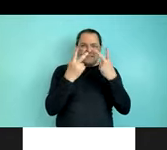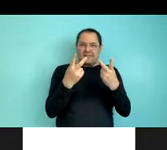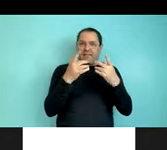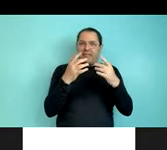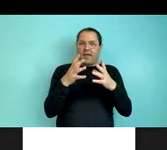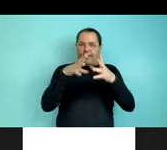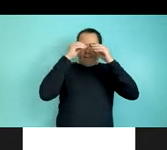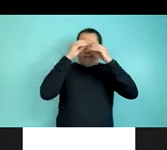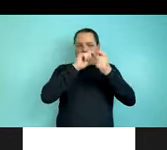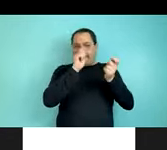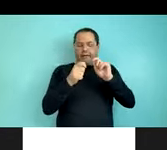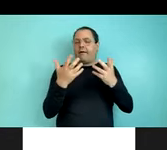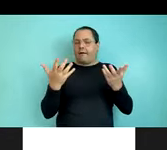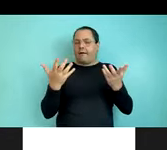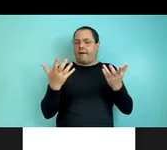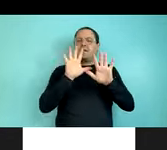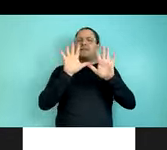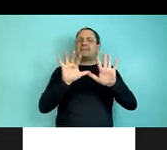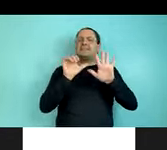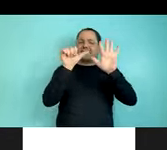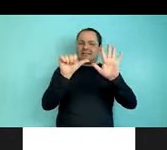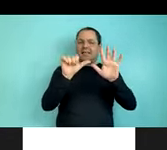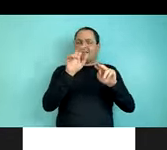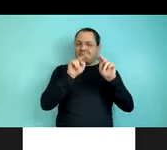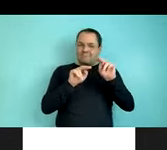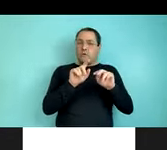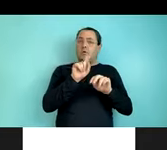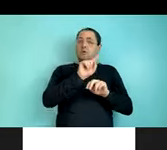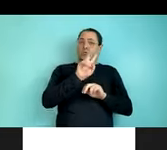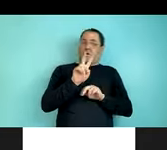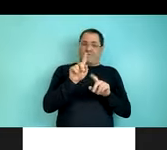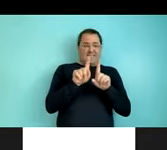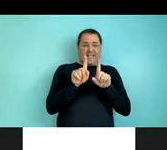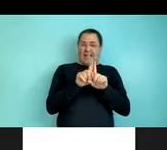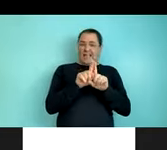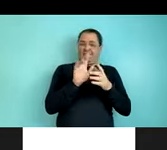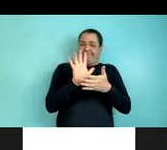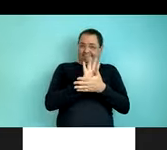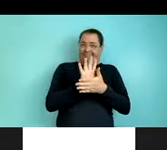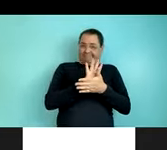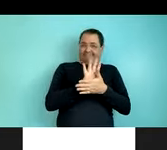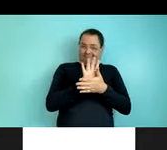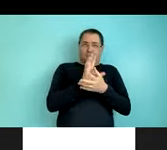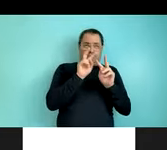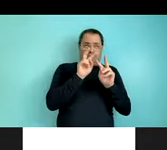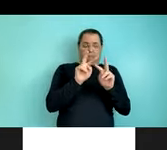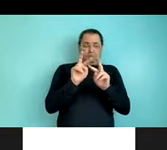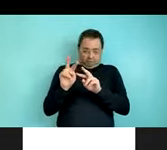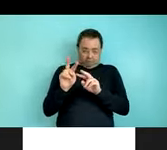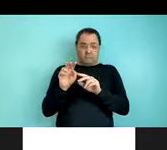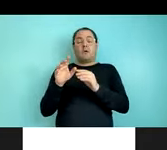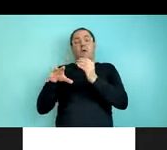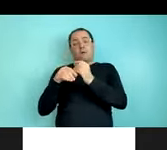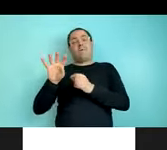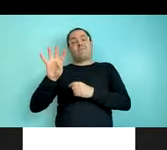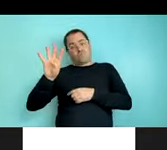There were 16 total trials. 12 were the trials that were exactly the same videos that the people saw during training. And in addition, we